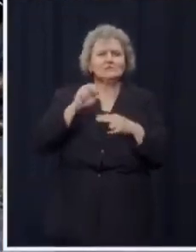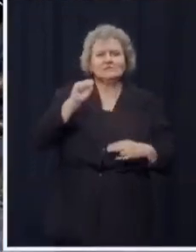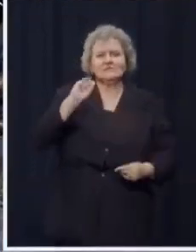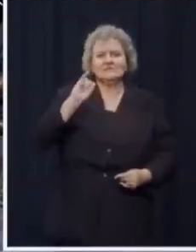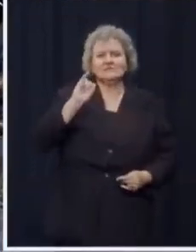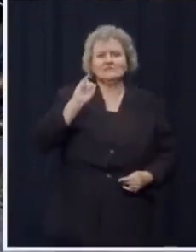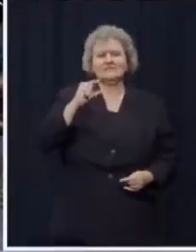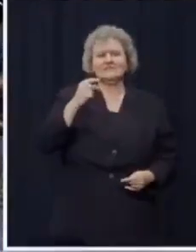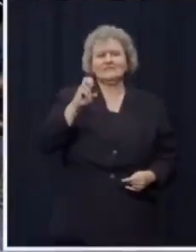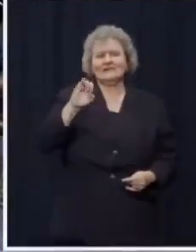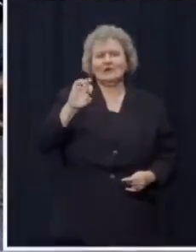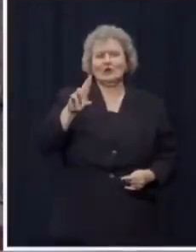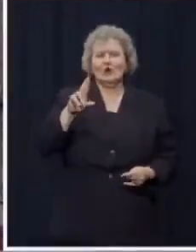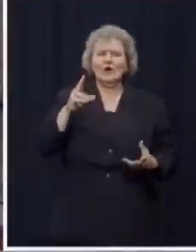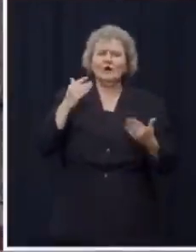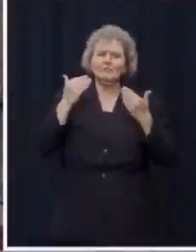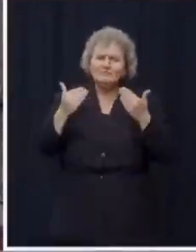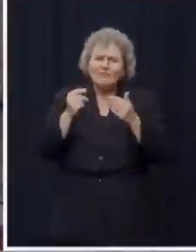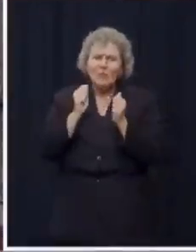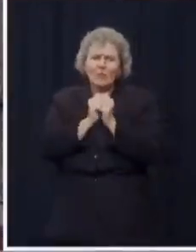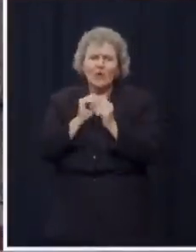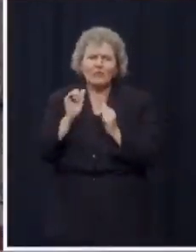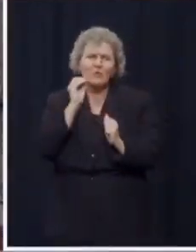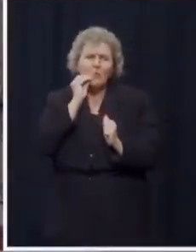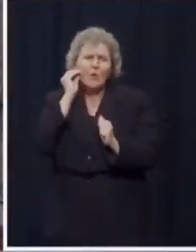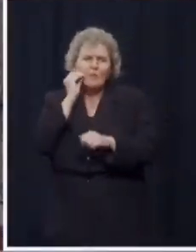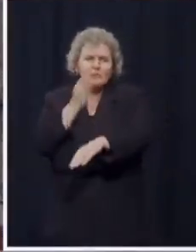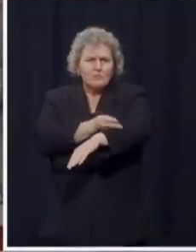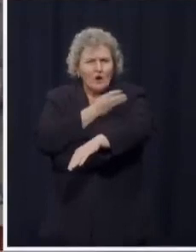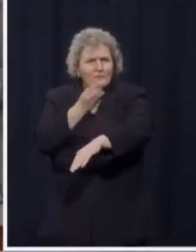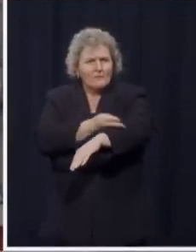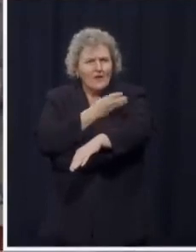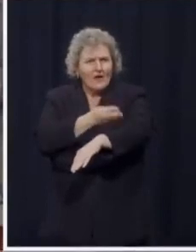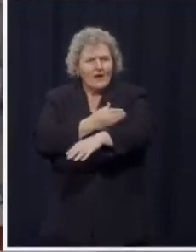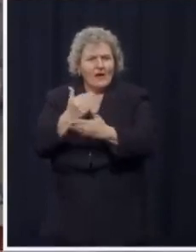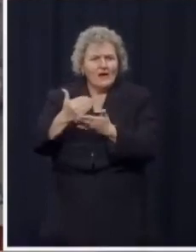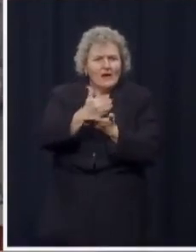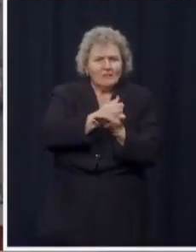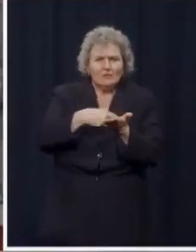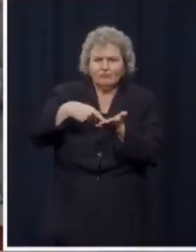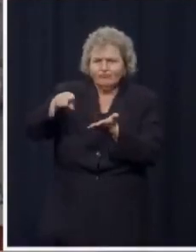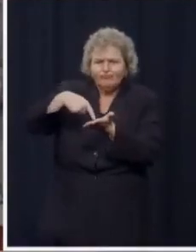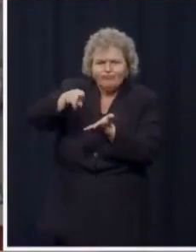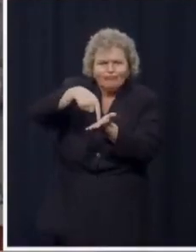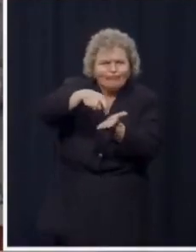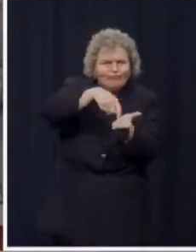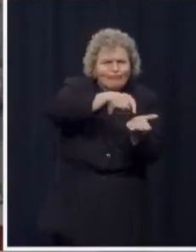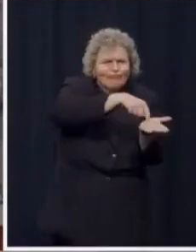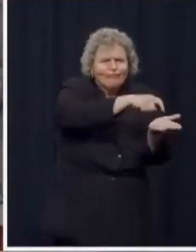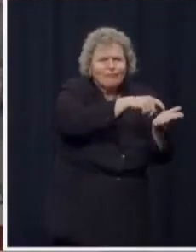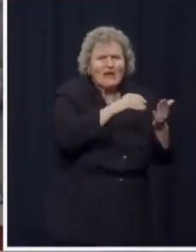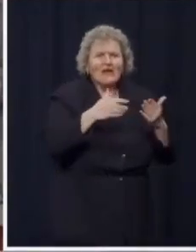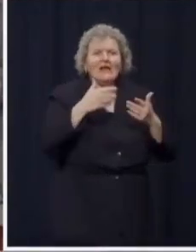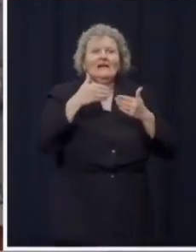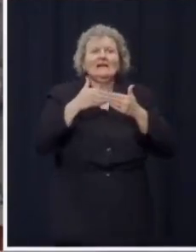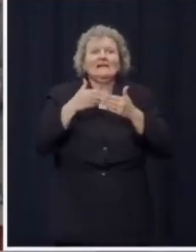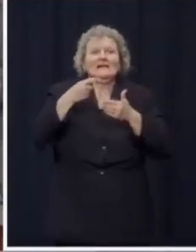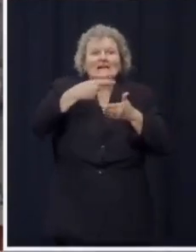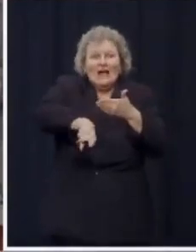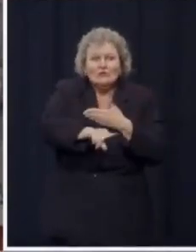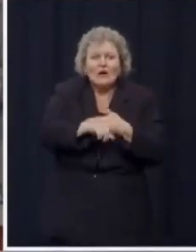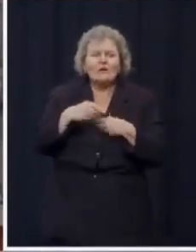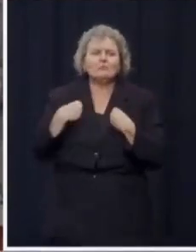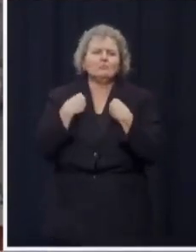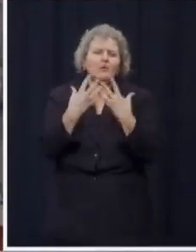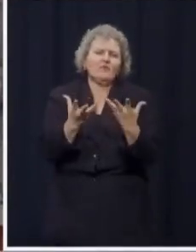In fact, the first payments are expected to go out as early as next week, providing much-needed help